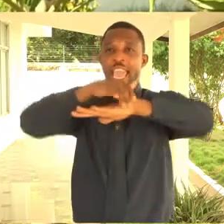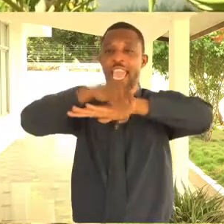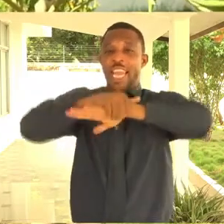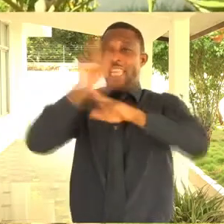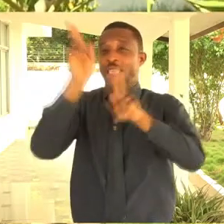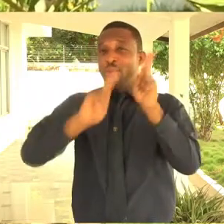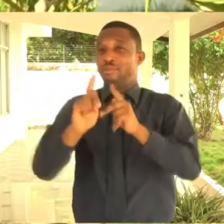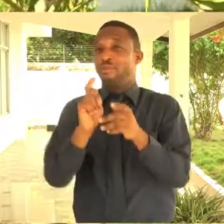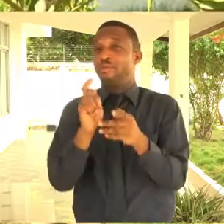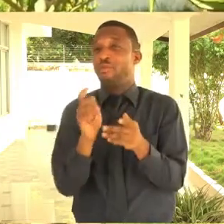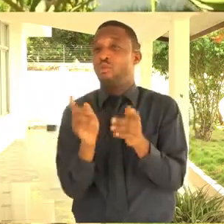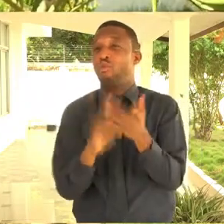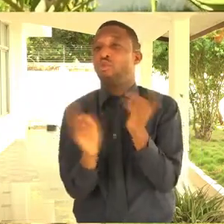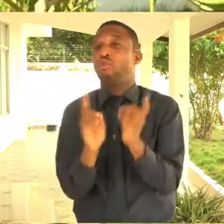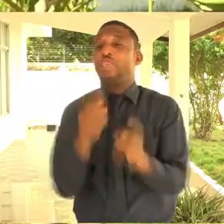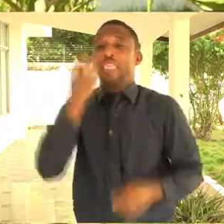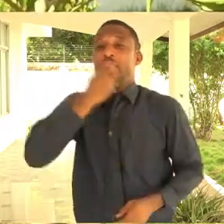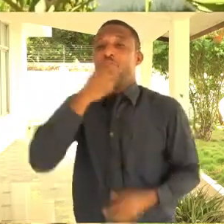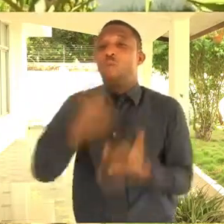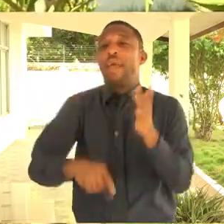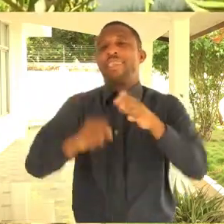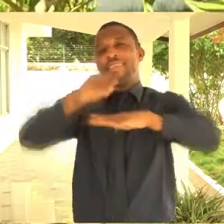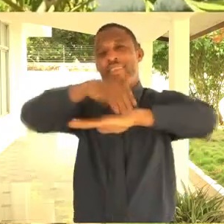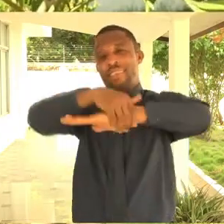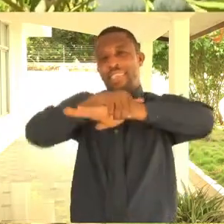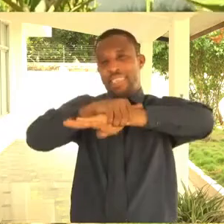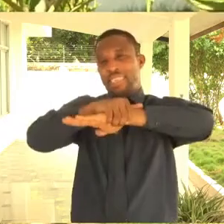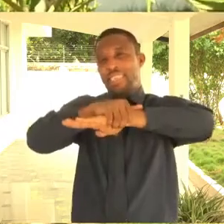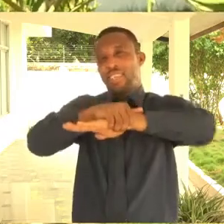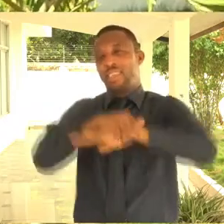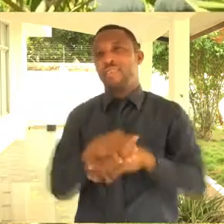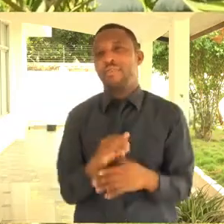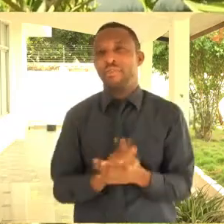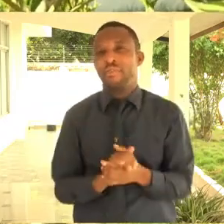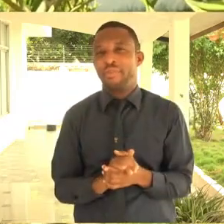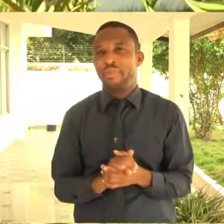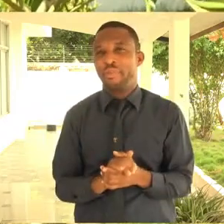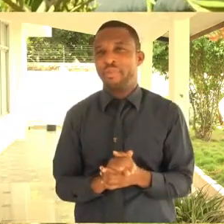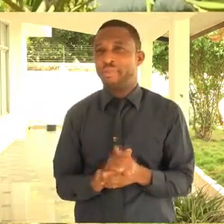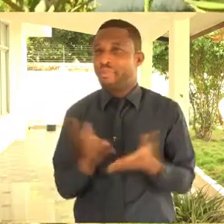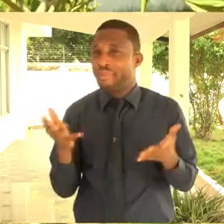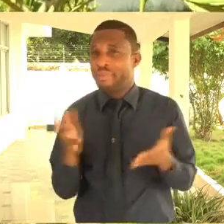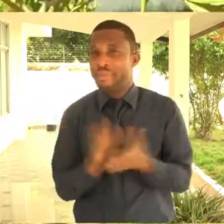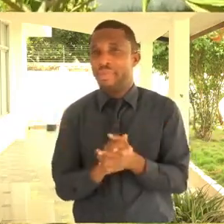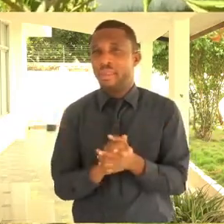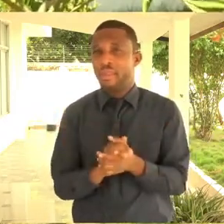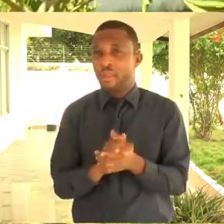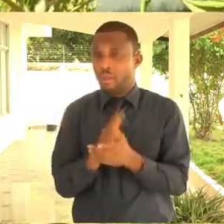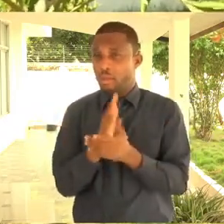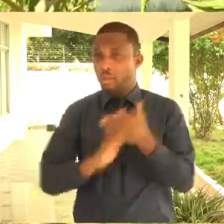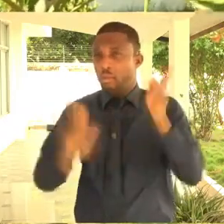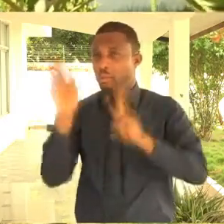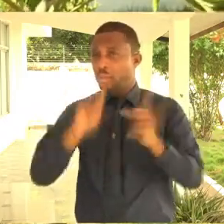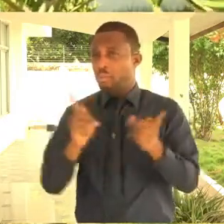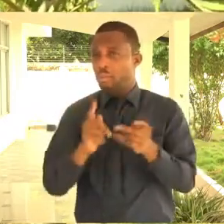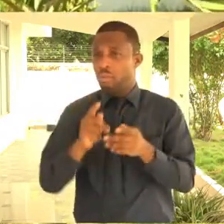English and write English. But there are people you meet in England, they can't read and write. Okay. They can't read